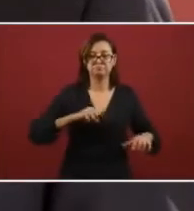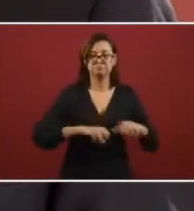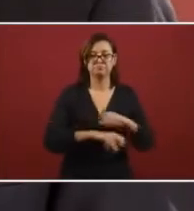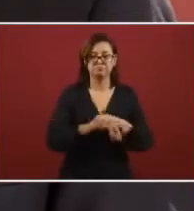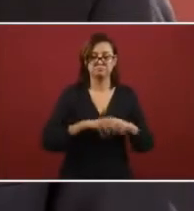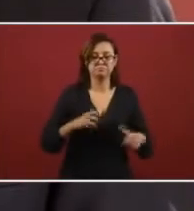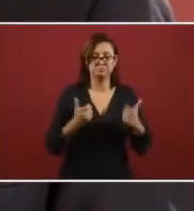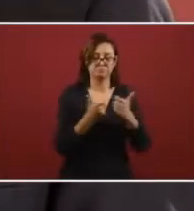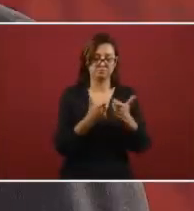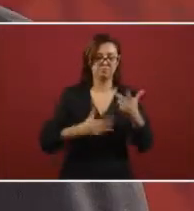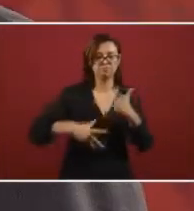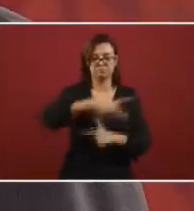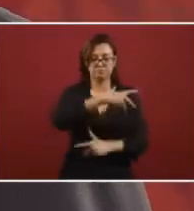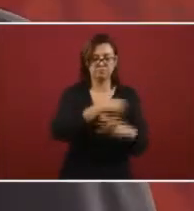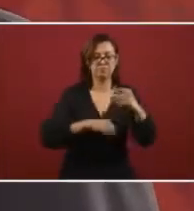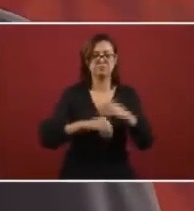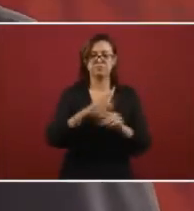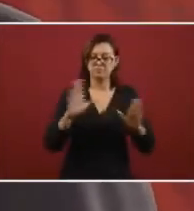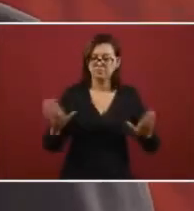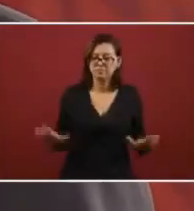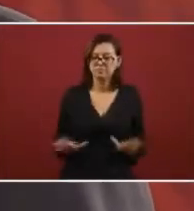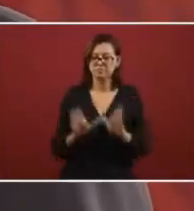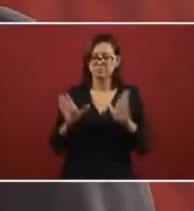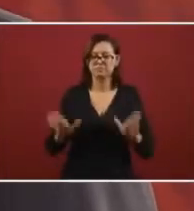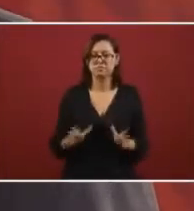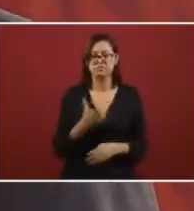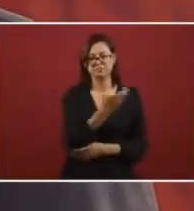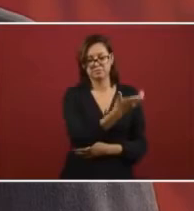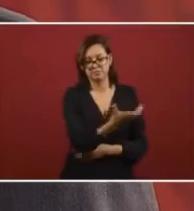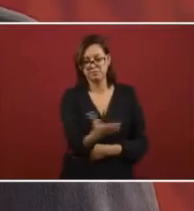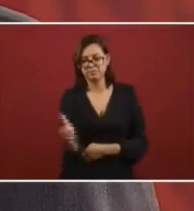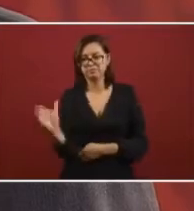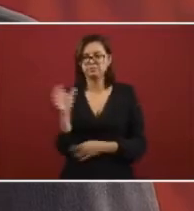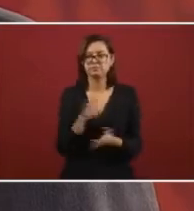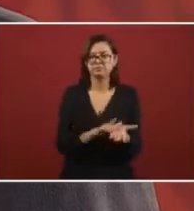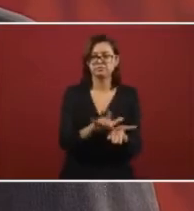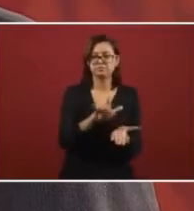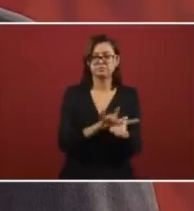for the productive energy, but we're going to be...